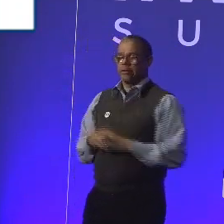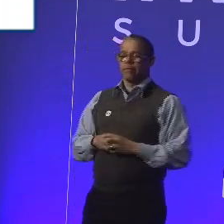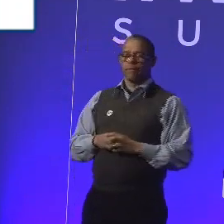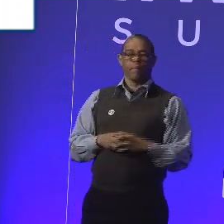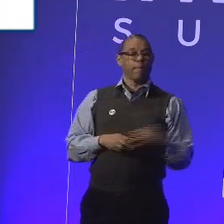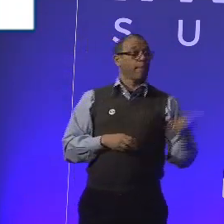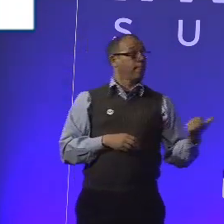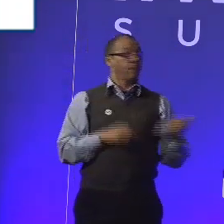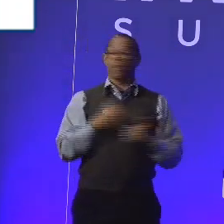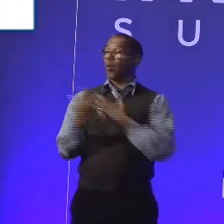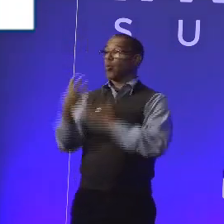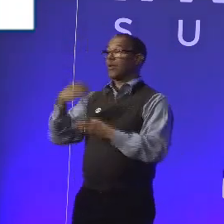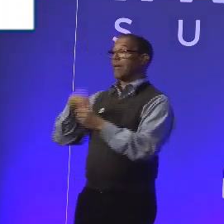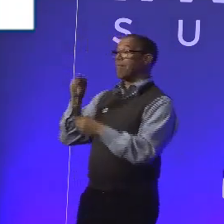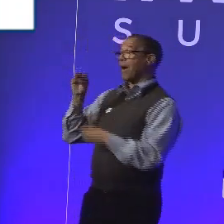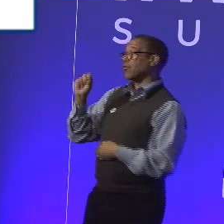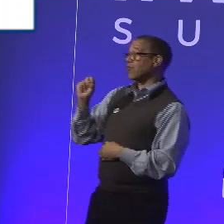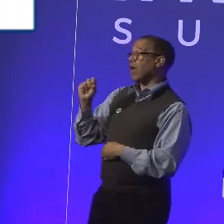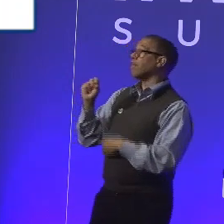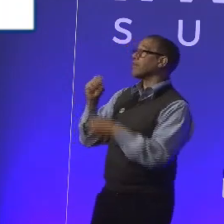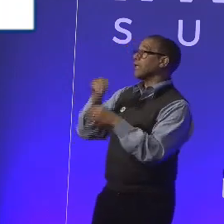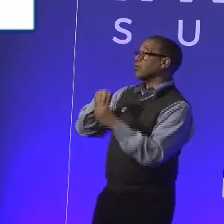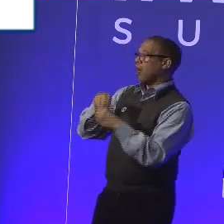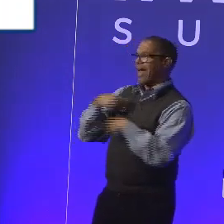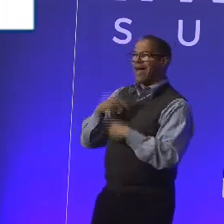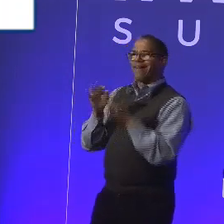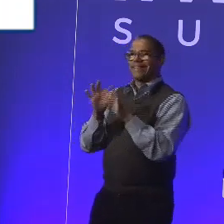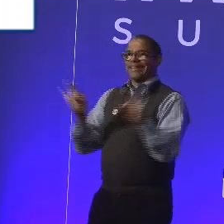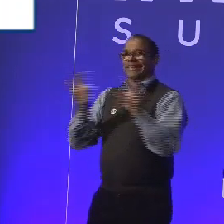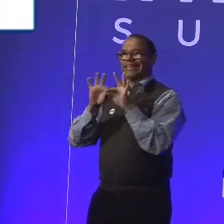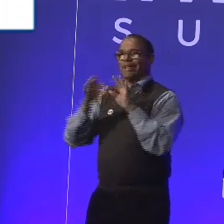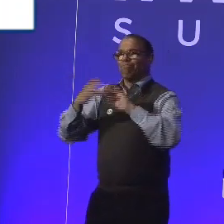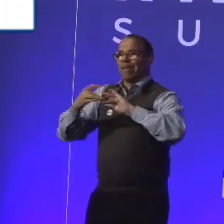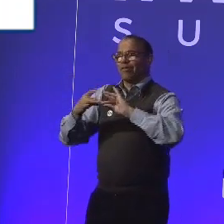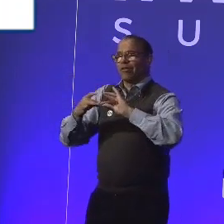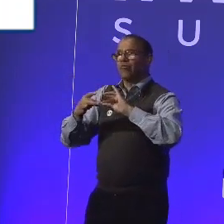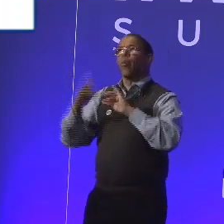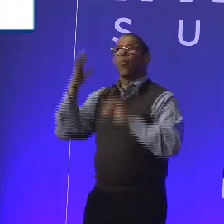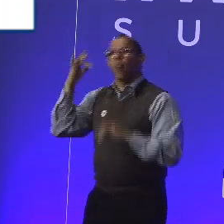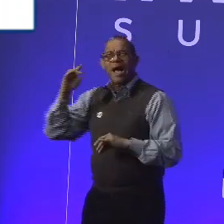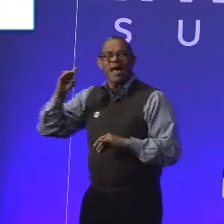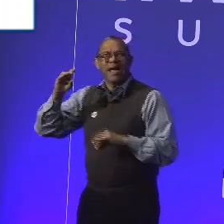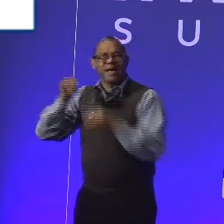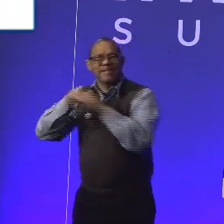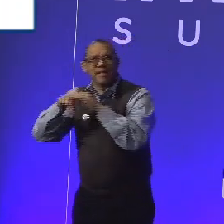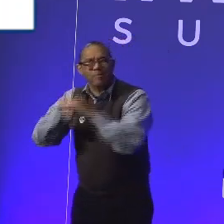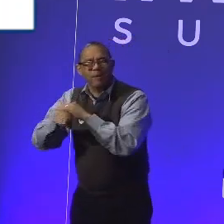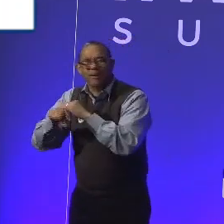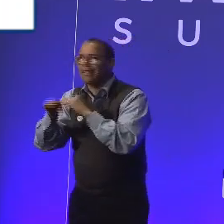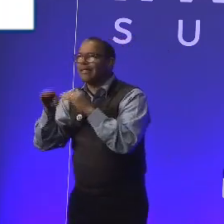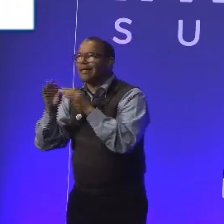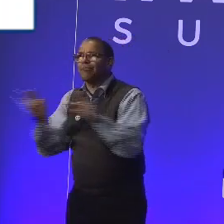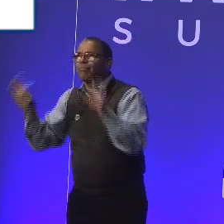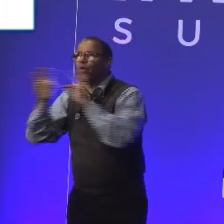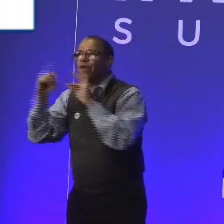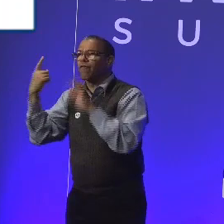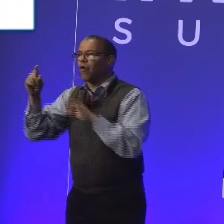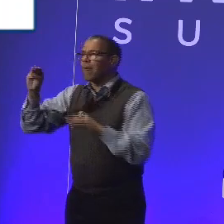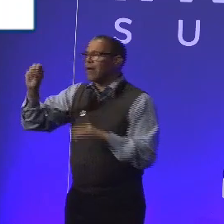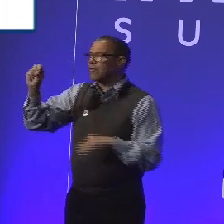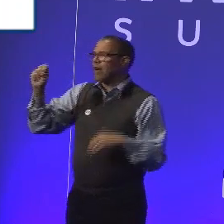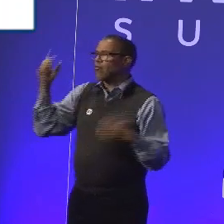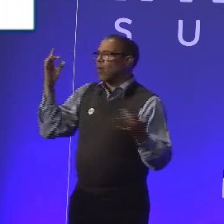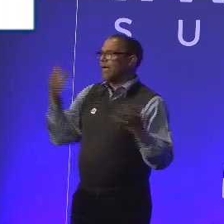Microsoft's internal training, we have key messages from our leaders, why does accessibility and disability inclusion matter to Microsoft? Yeah.